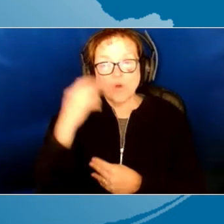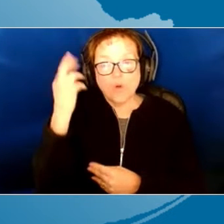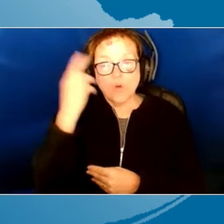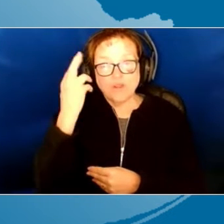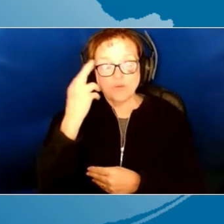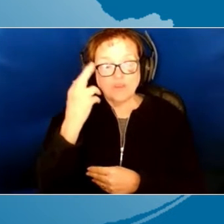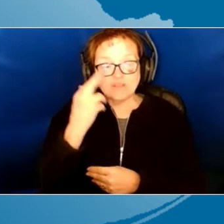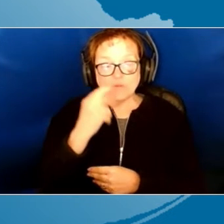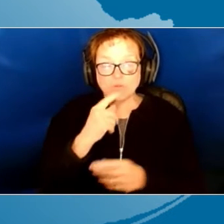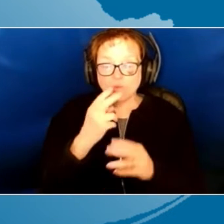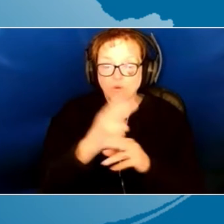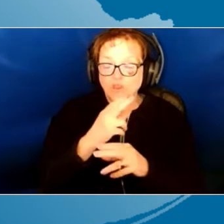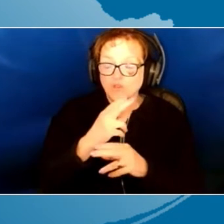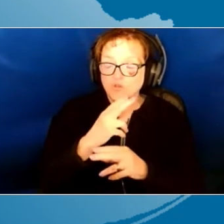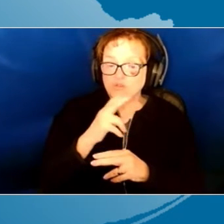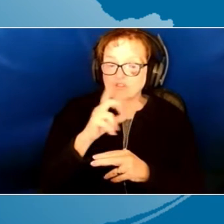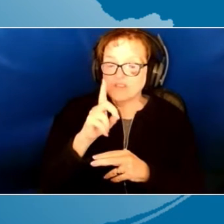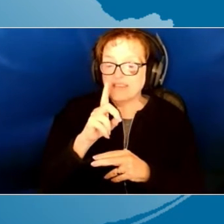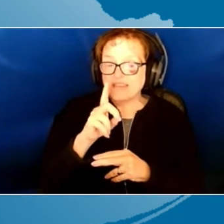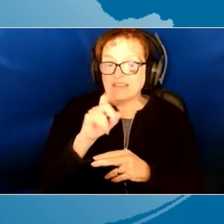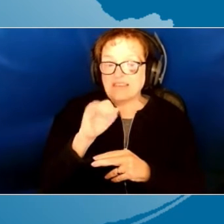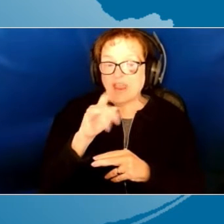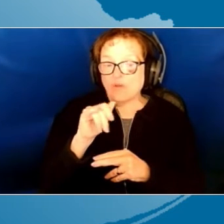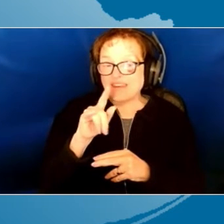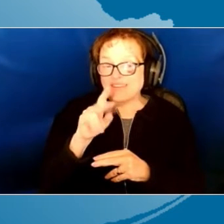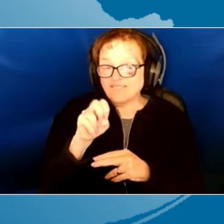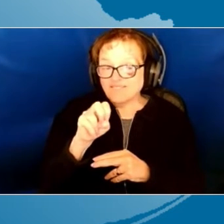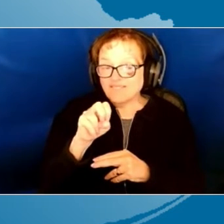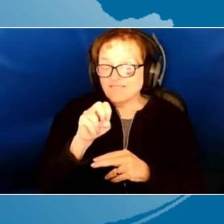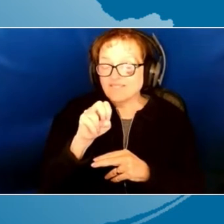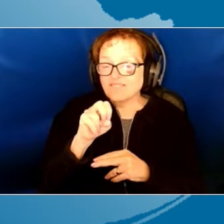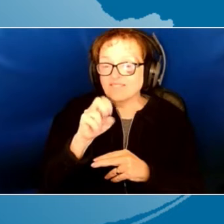directive feedback when we're coaching is if imminent